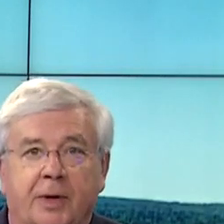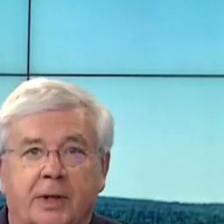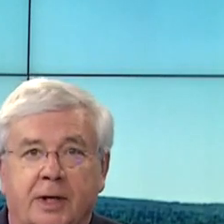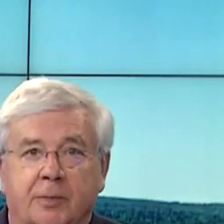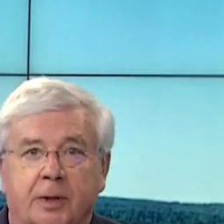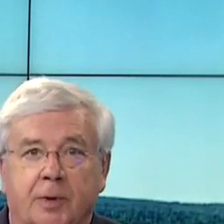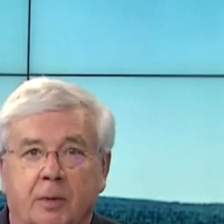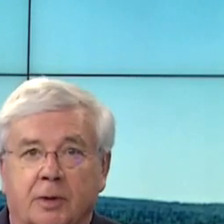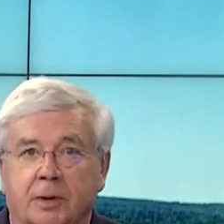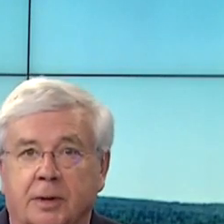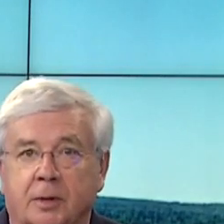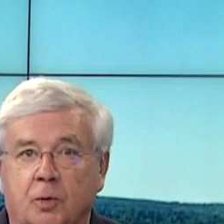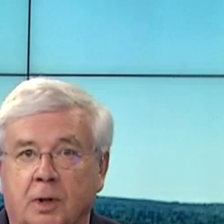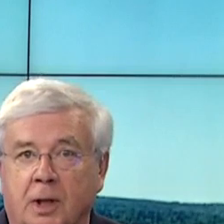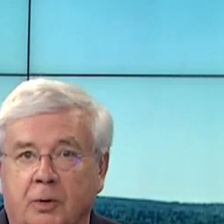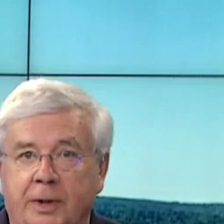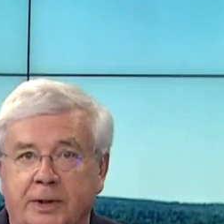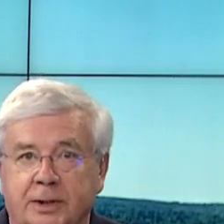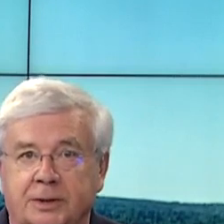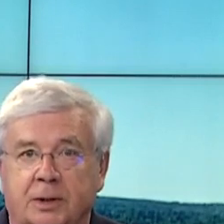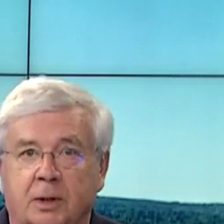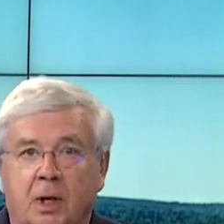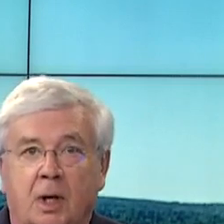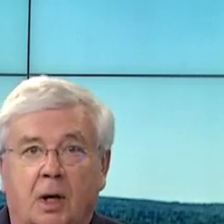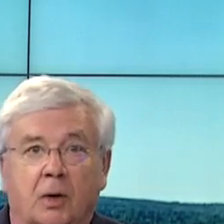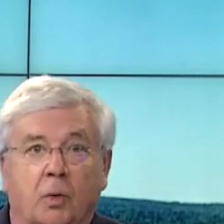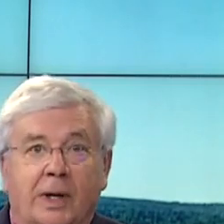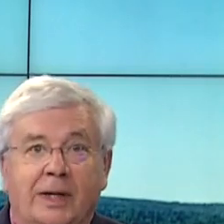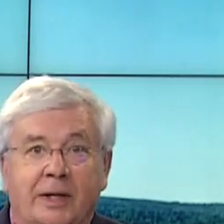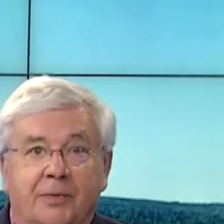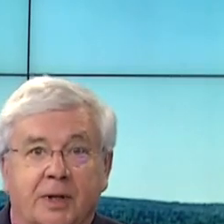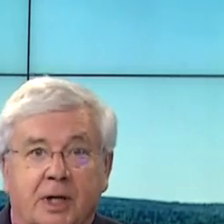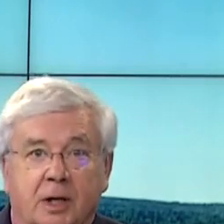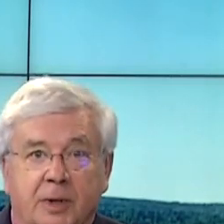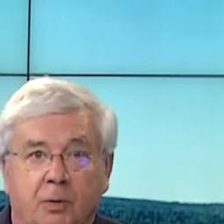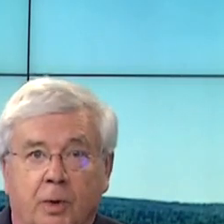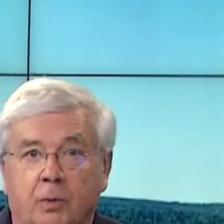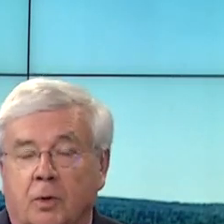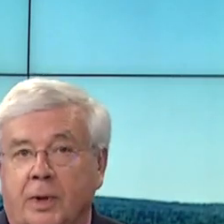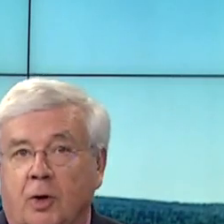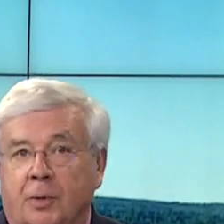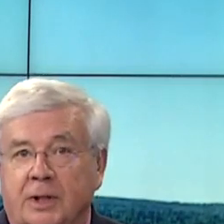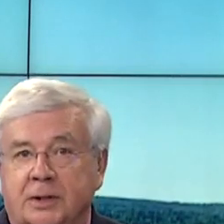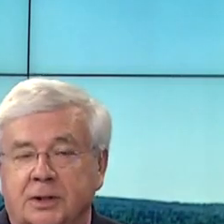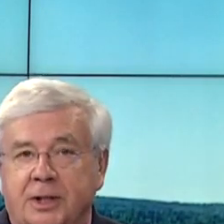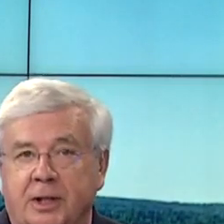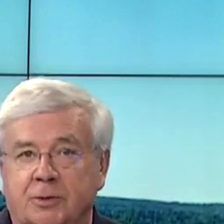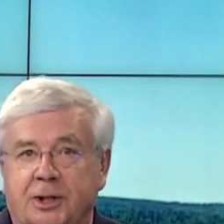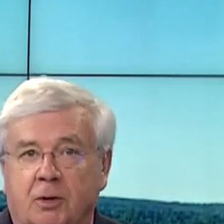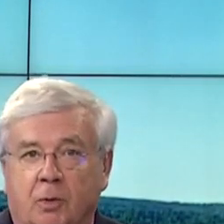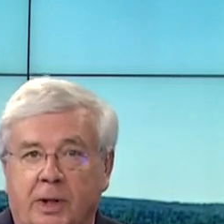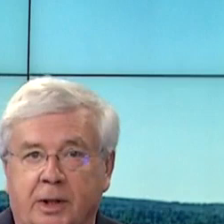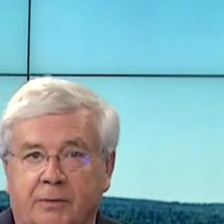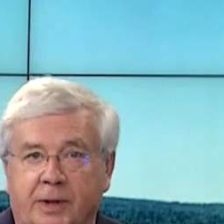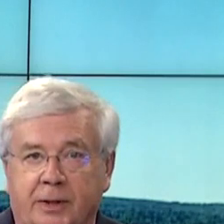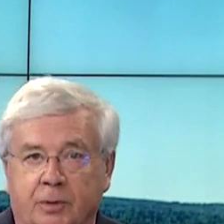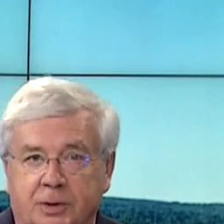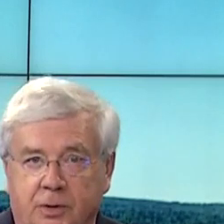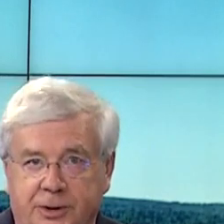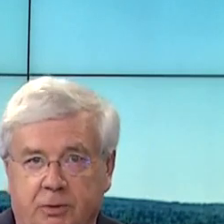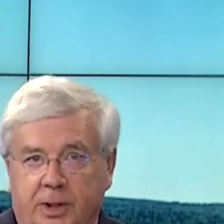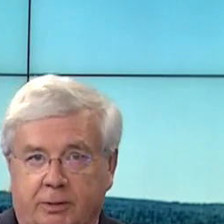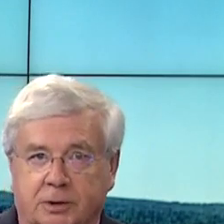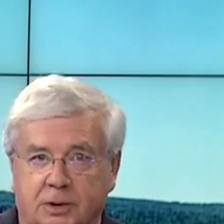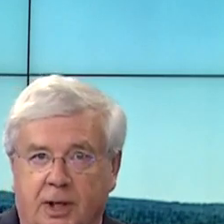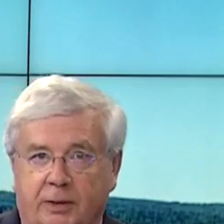reopening the economy and be able to get a more concrete decision on when and if the economy will reopen. Let's check out with Gerald right now and find out